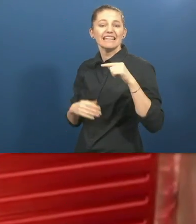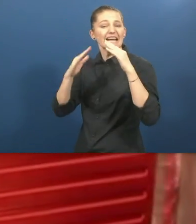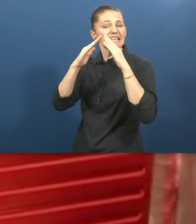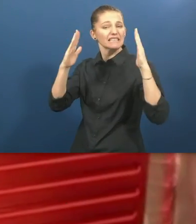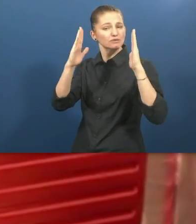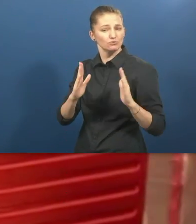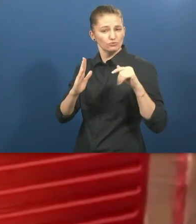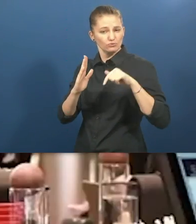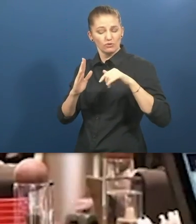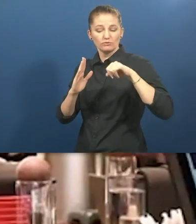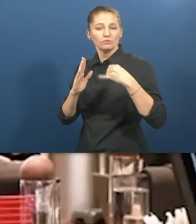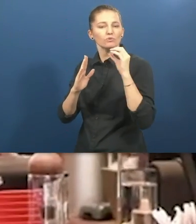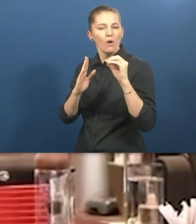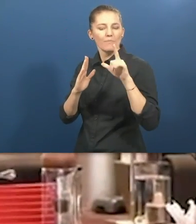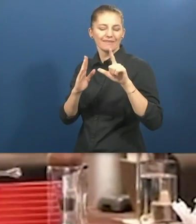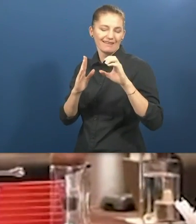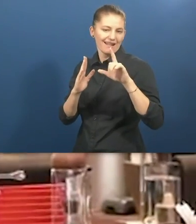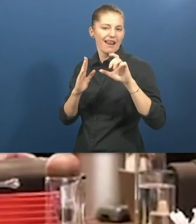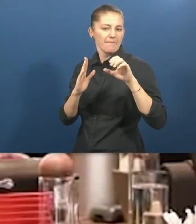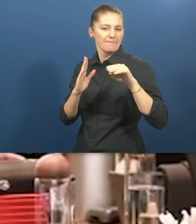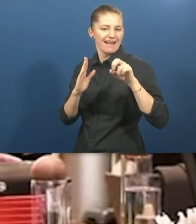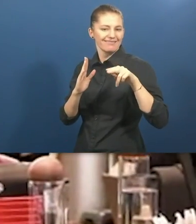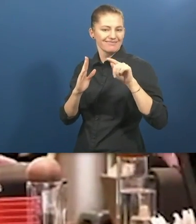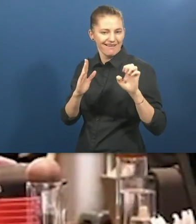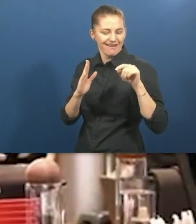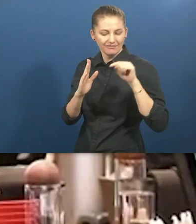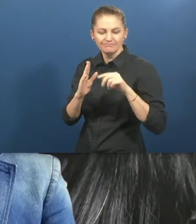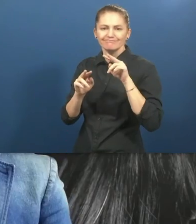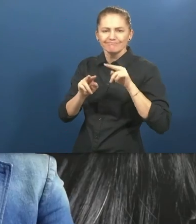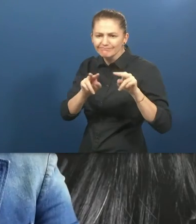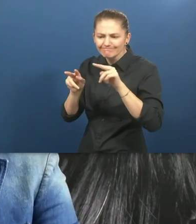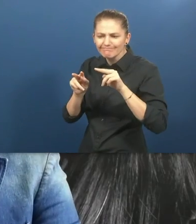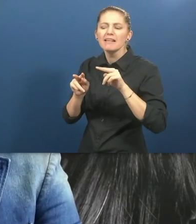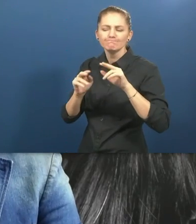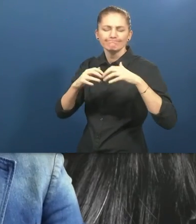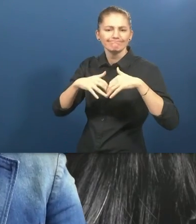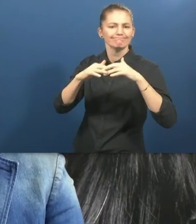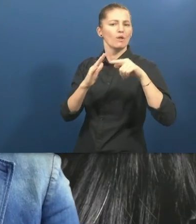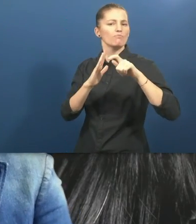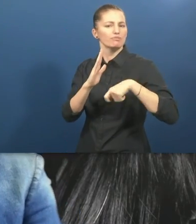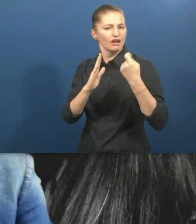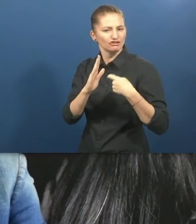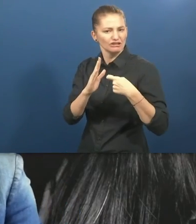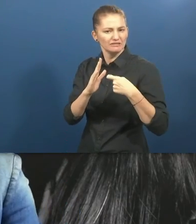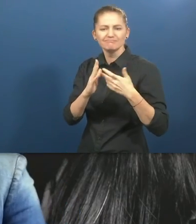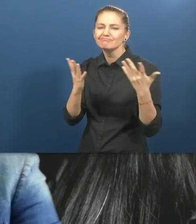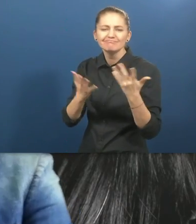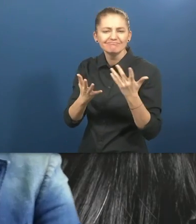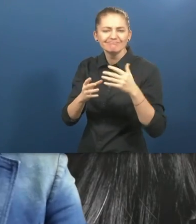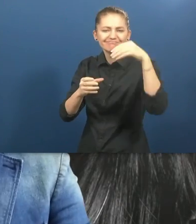is the role of and inclusion? What the role of inclusion? How will be?